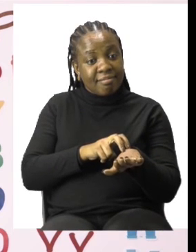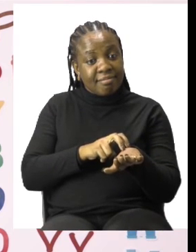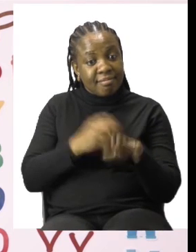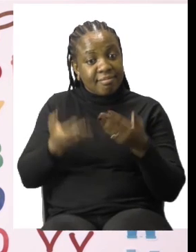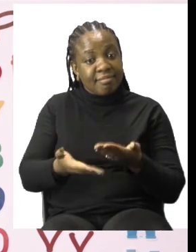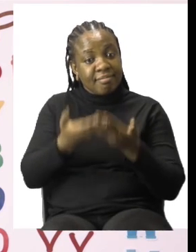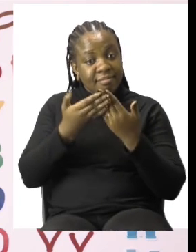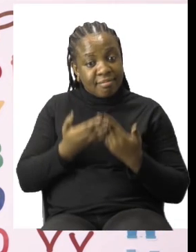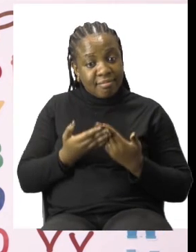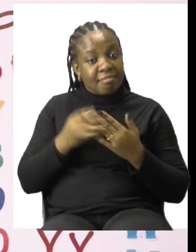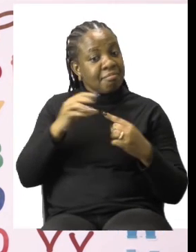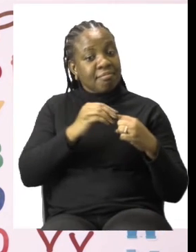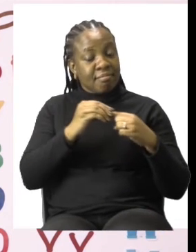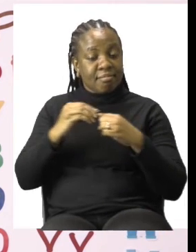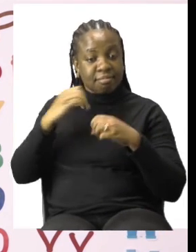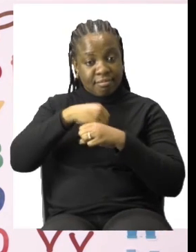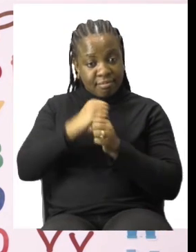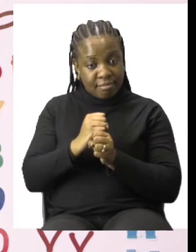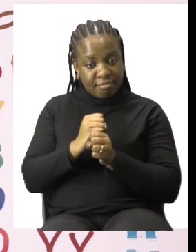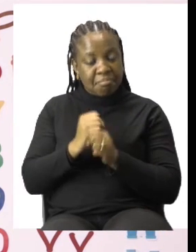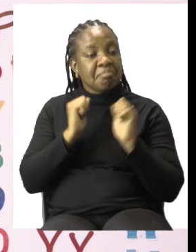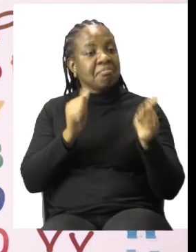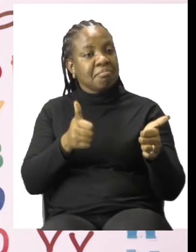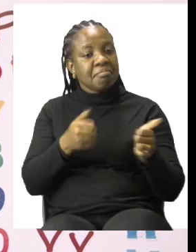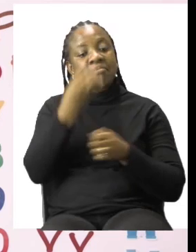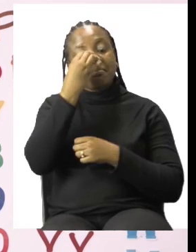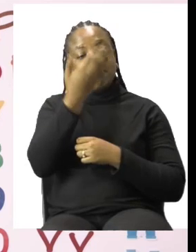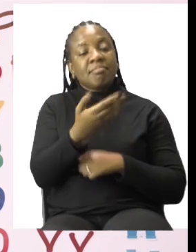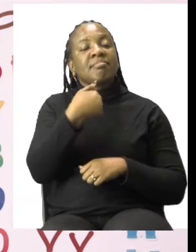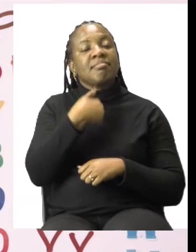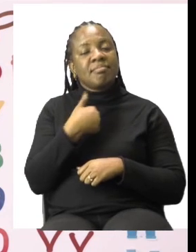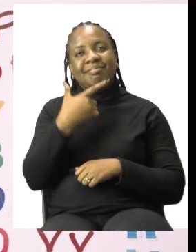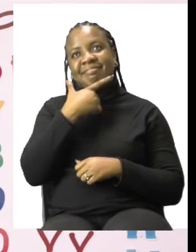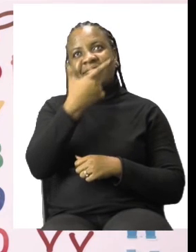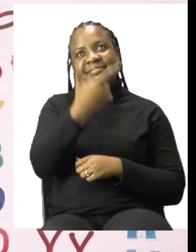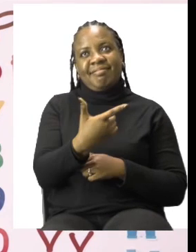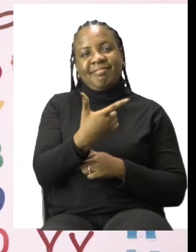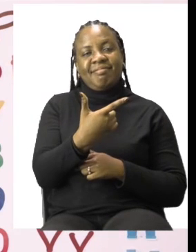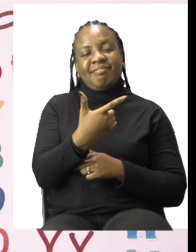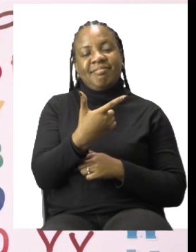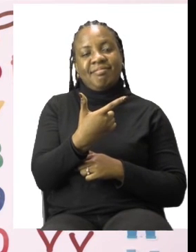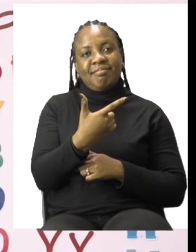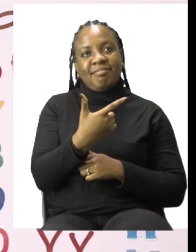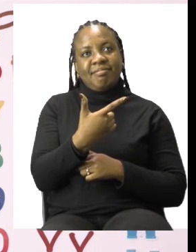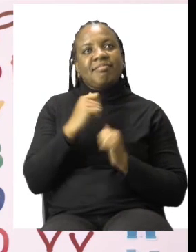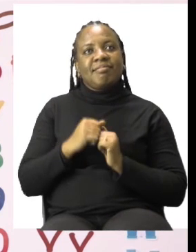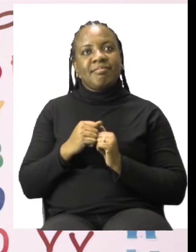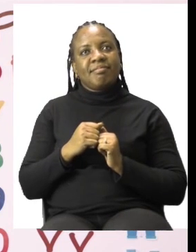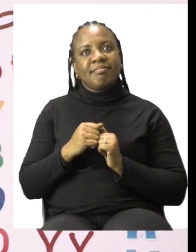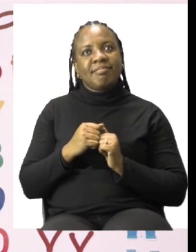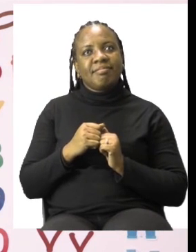Wonderful. So, from Sashi and I, would like to say thank you for joining us today and